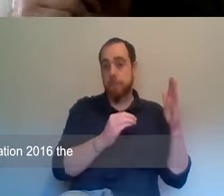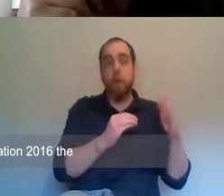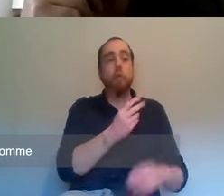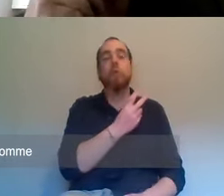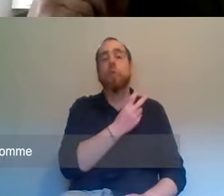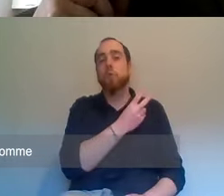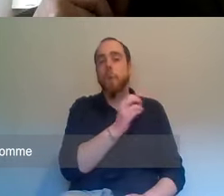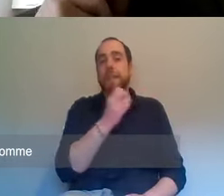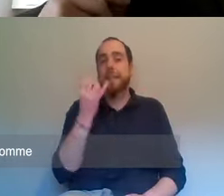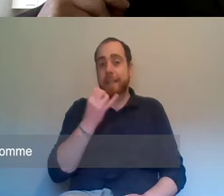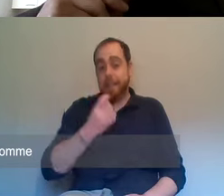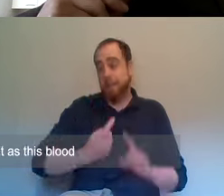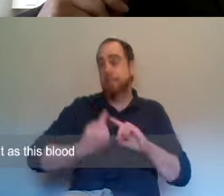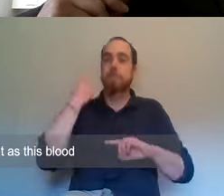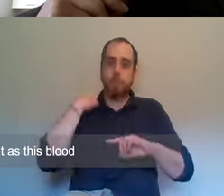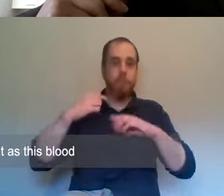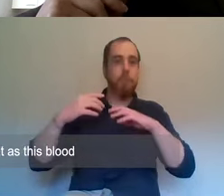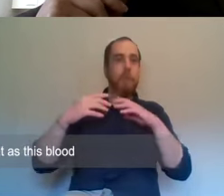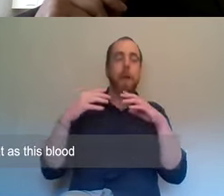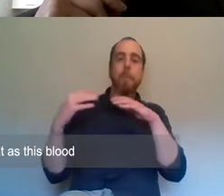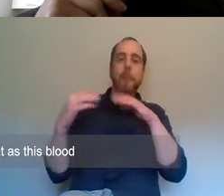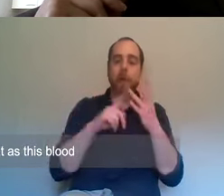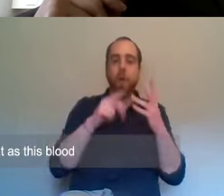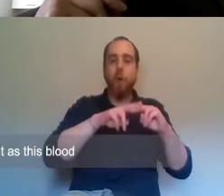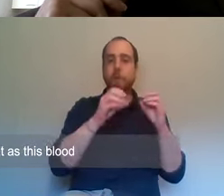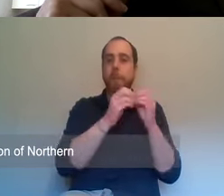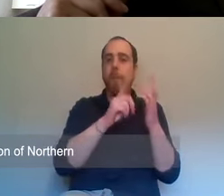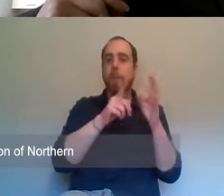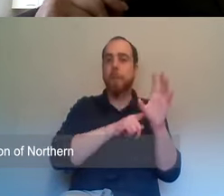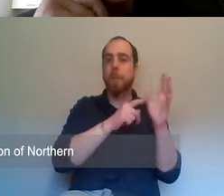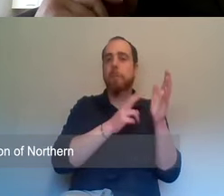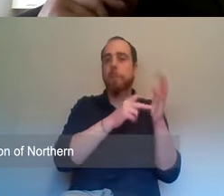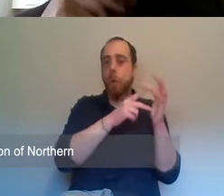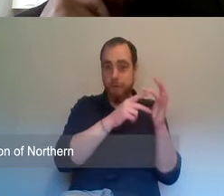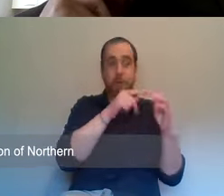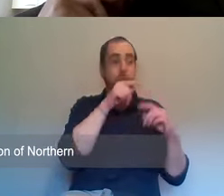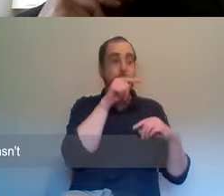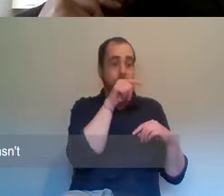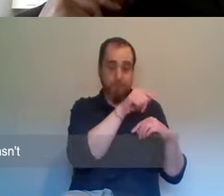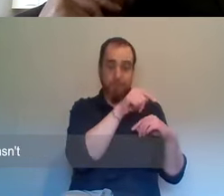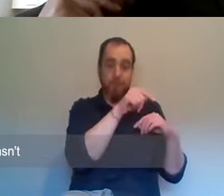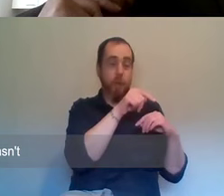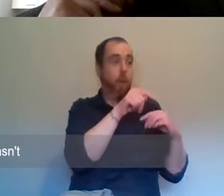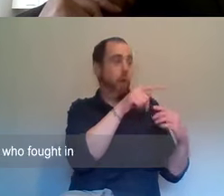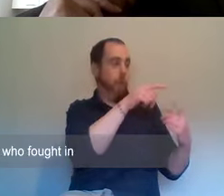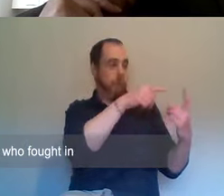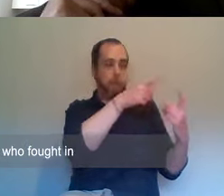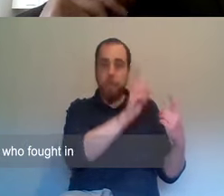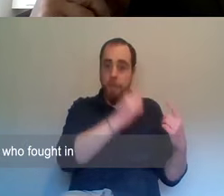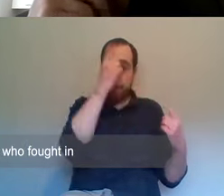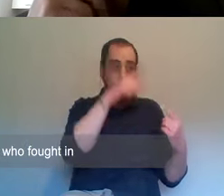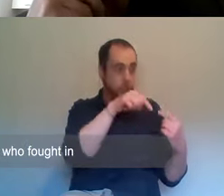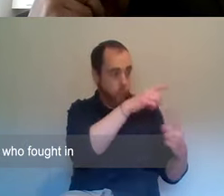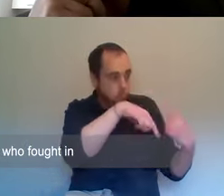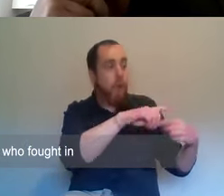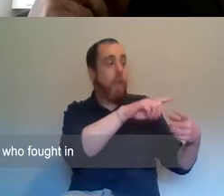Somme. Many Unionists see that as this blood sacrifice for the creation of Northern Ireland. It wasn't, it wasn't to the people who fought